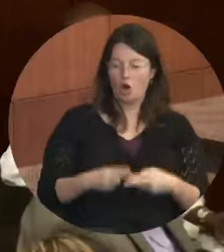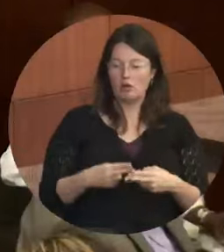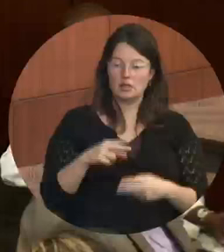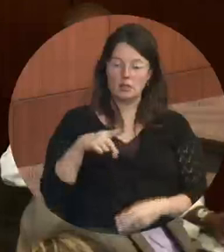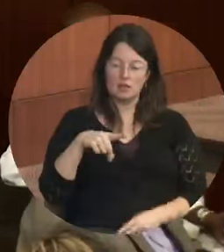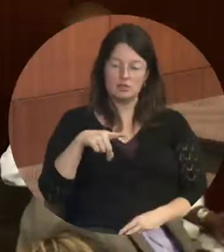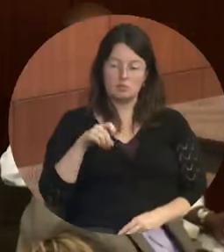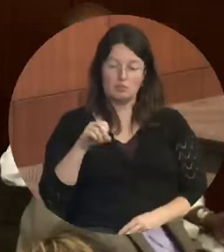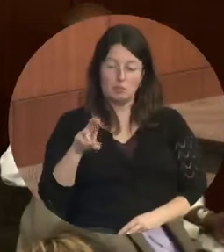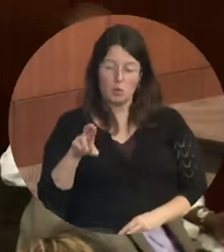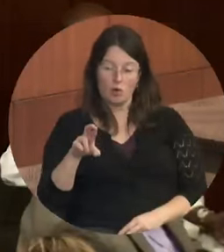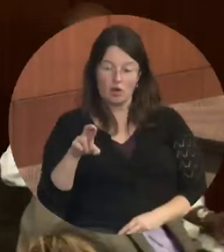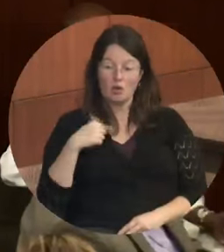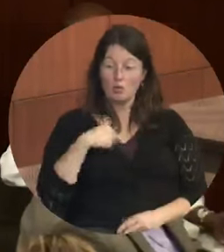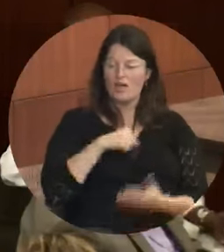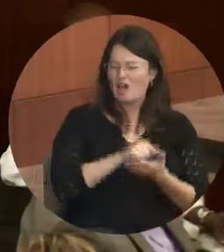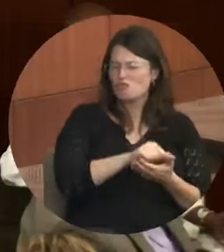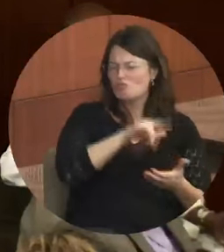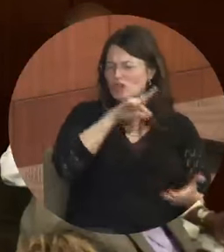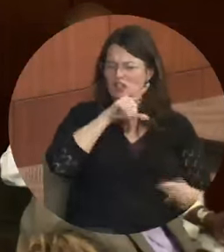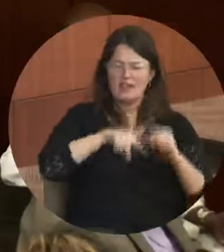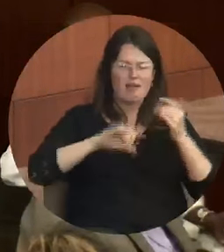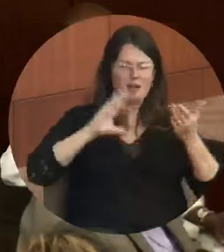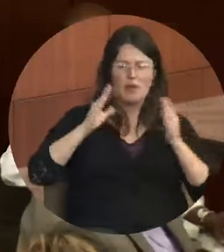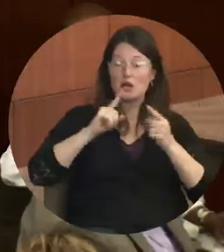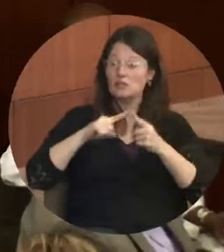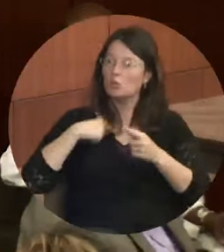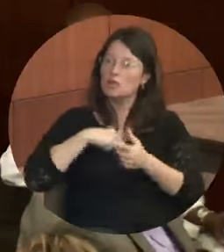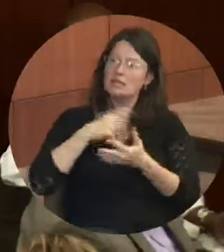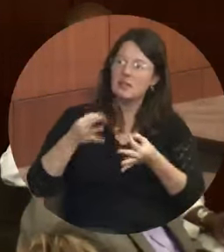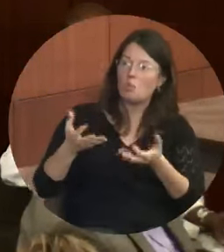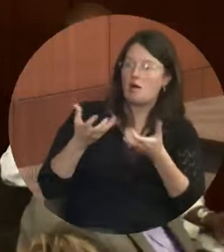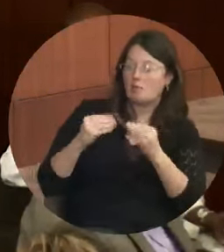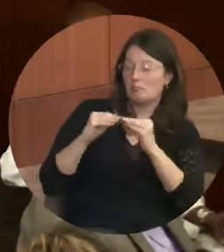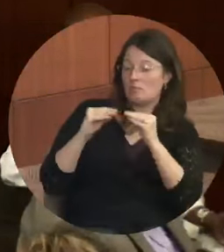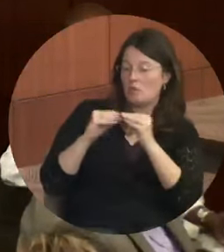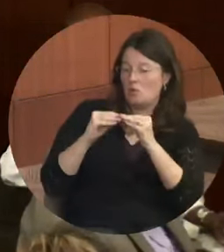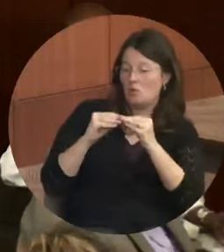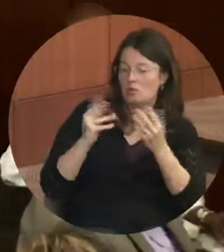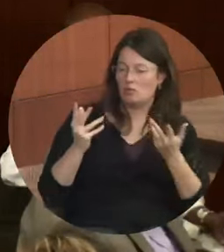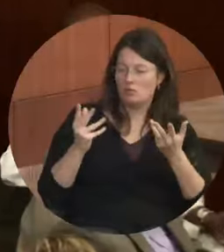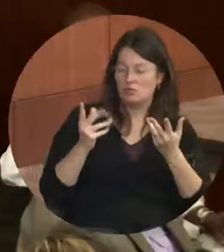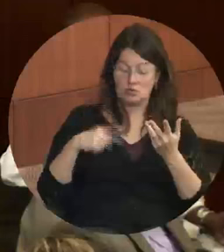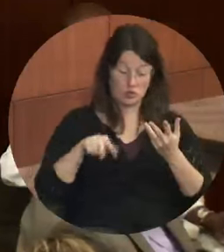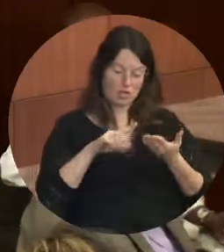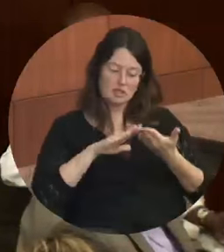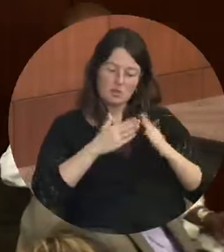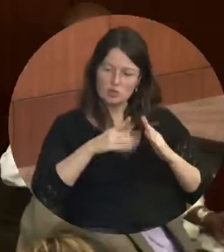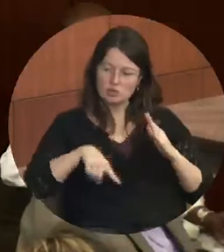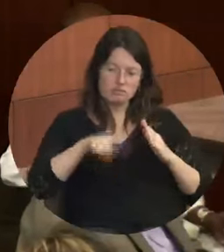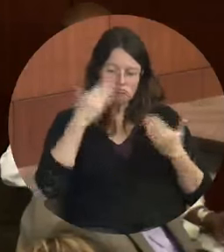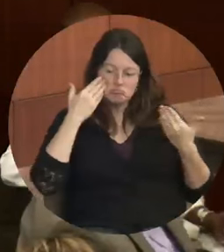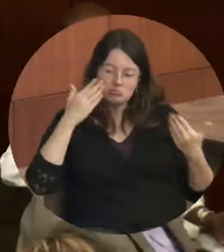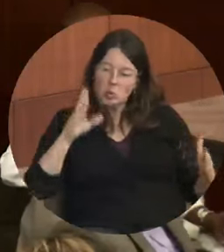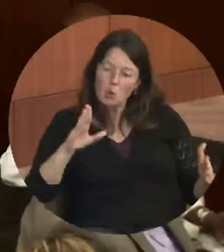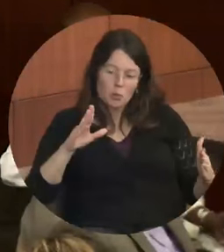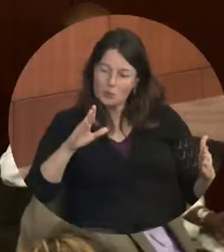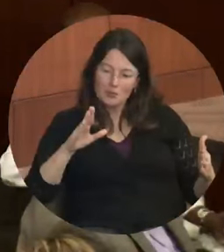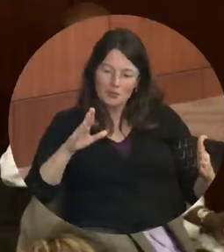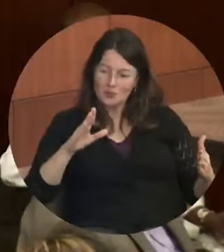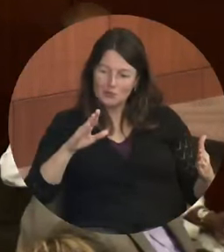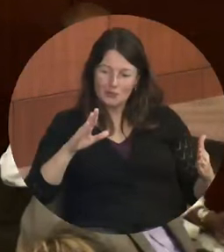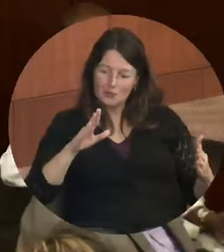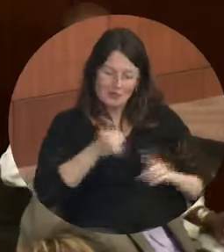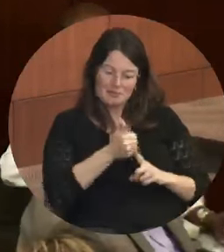riches being uncompared until we wanted love. And so for these communities, they didn't necessarily know that